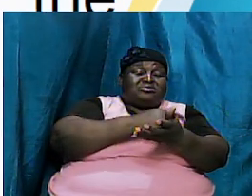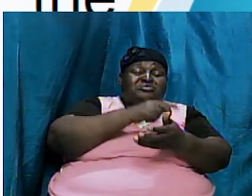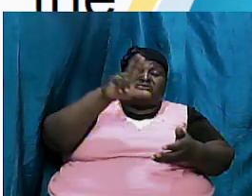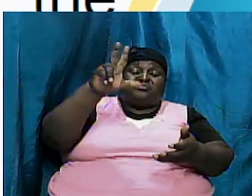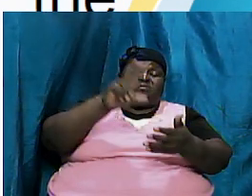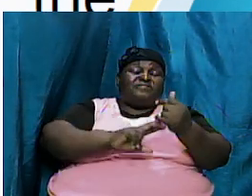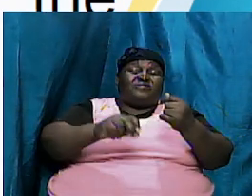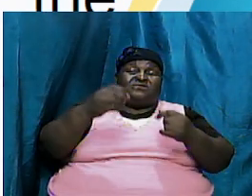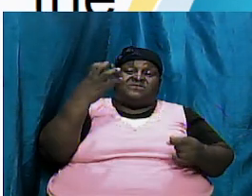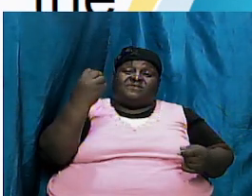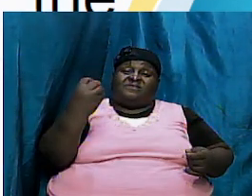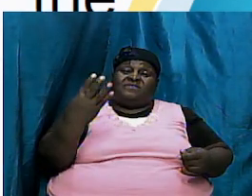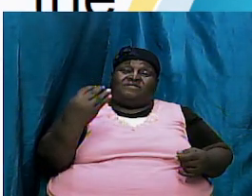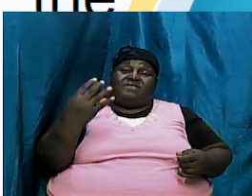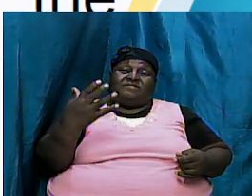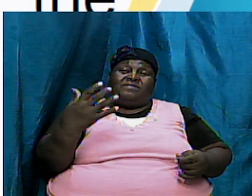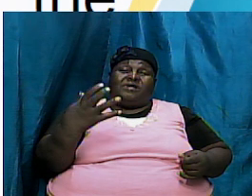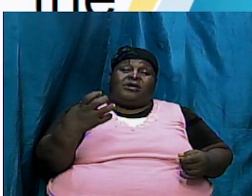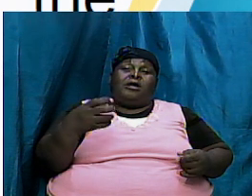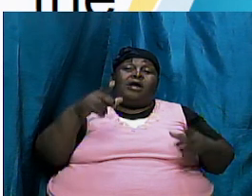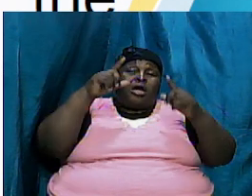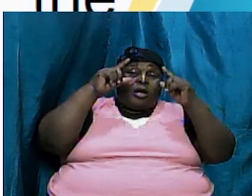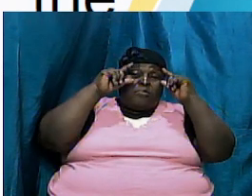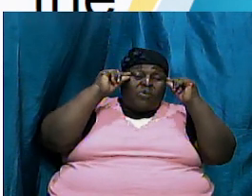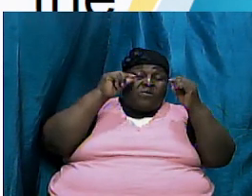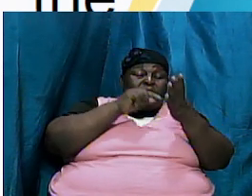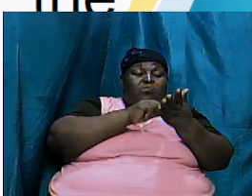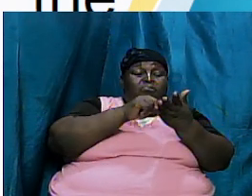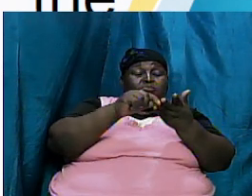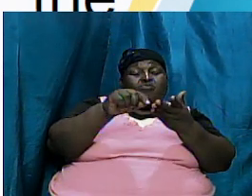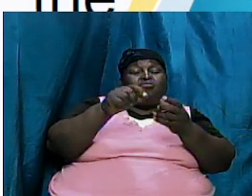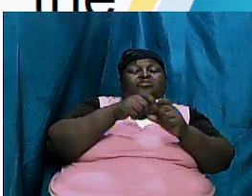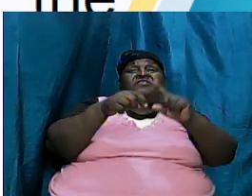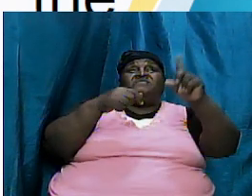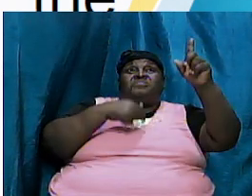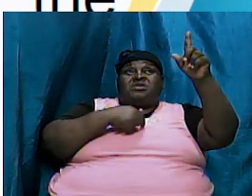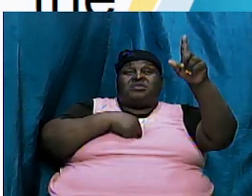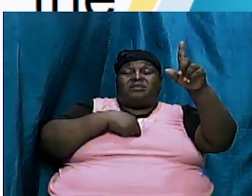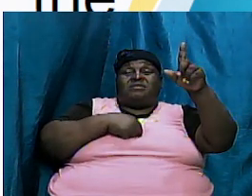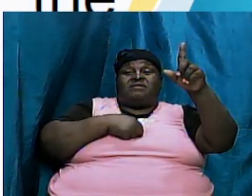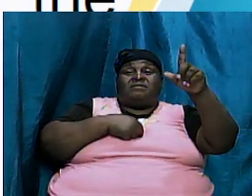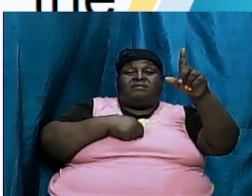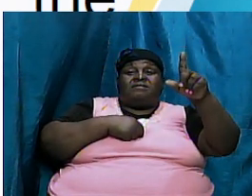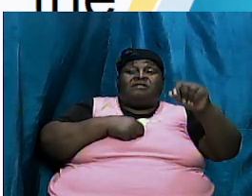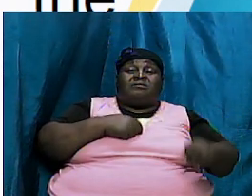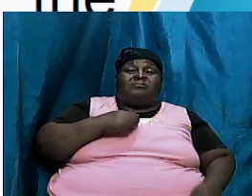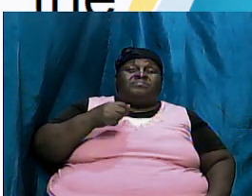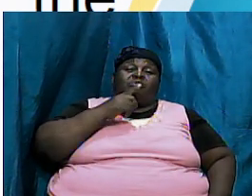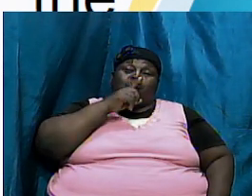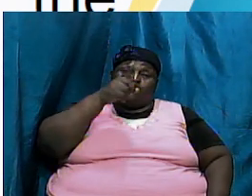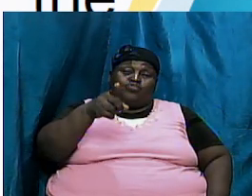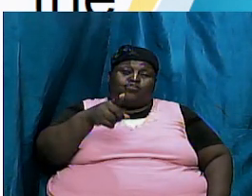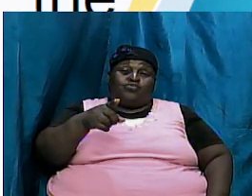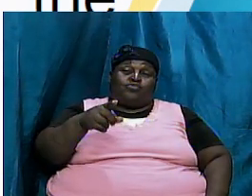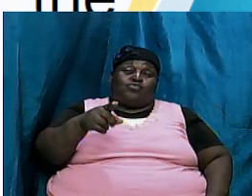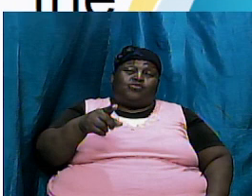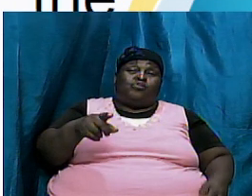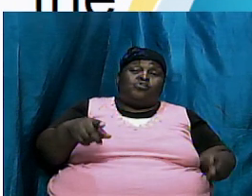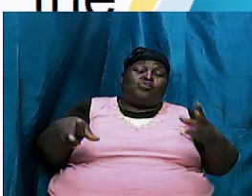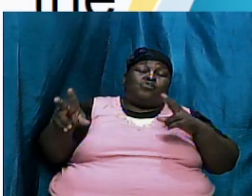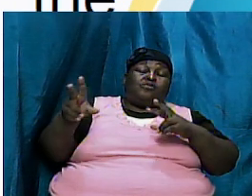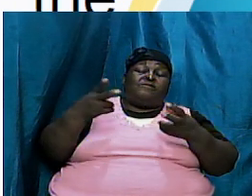Jesus is saying Moses wrote of me and that is a fact he was now validating and